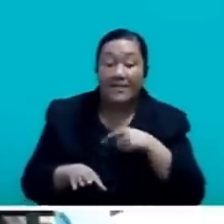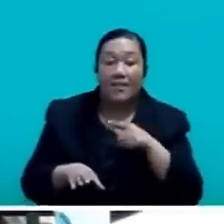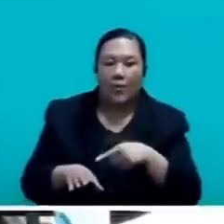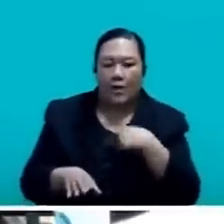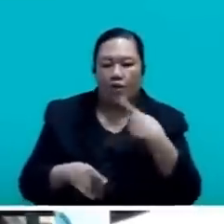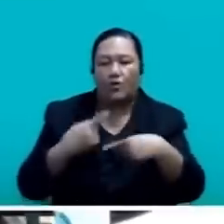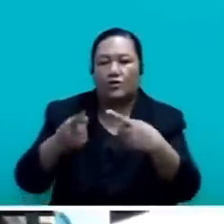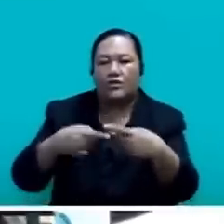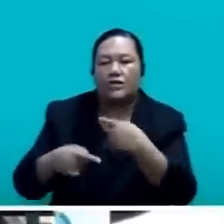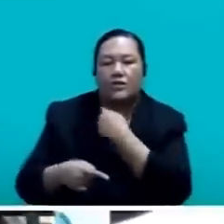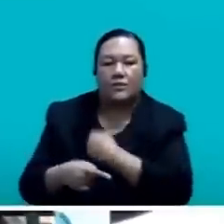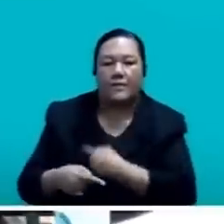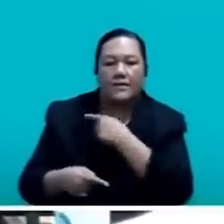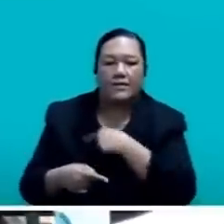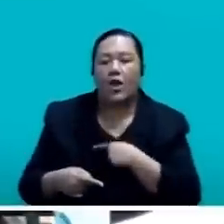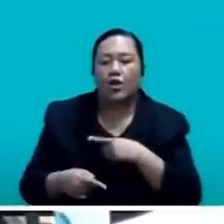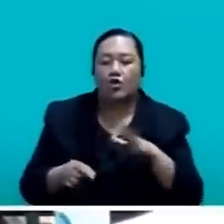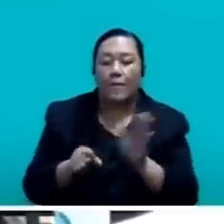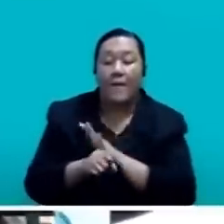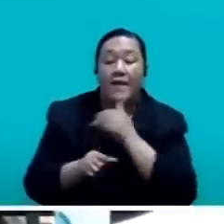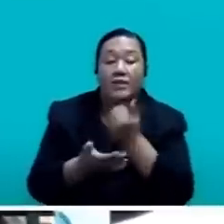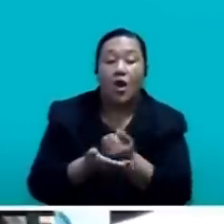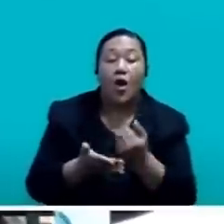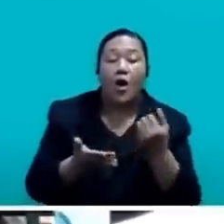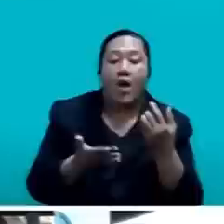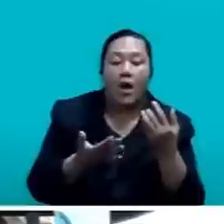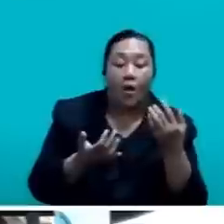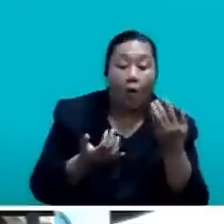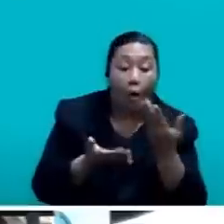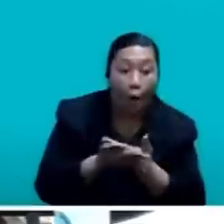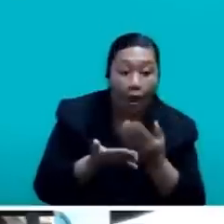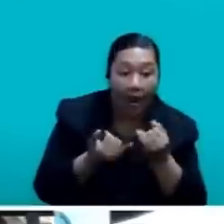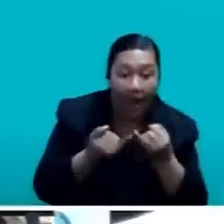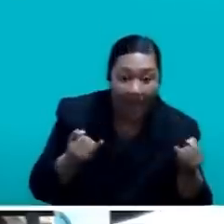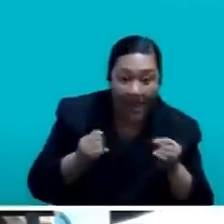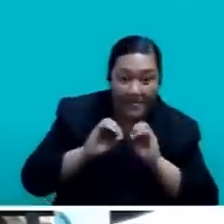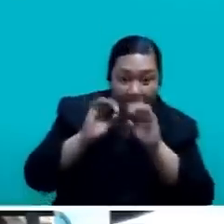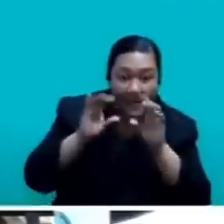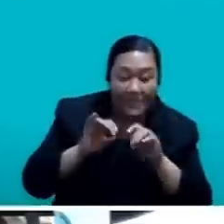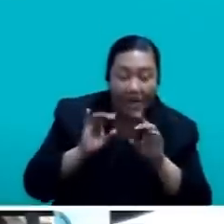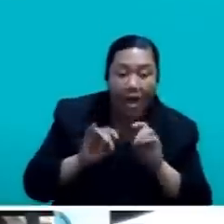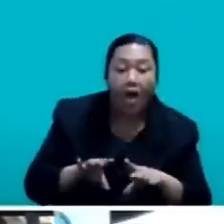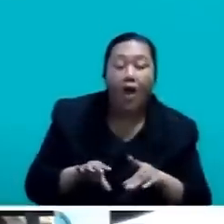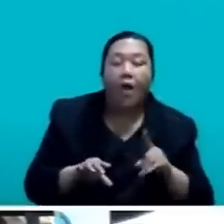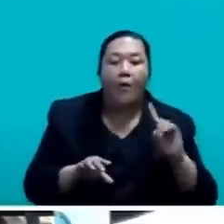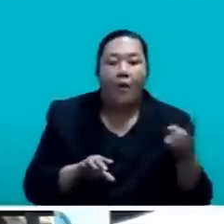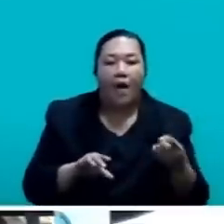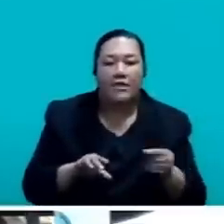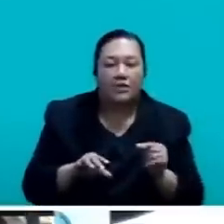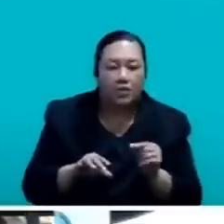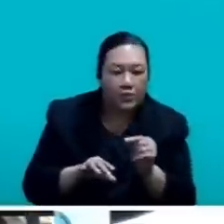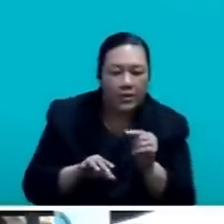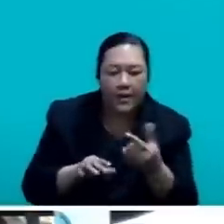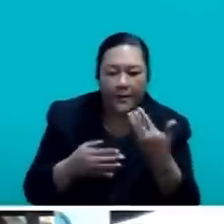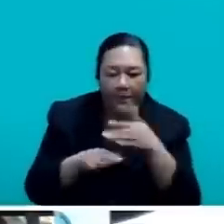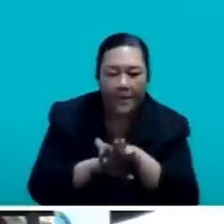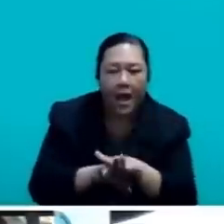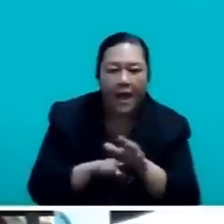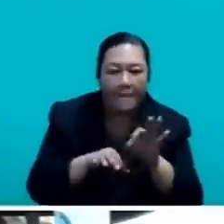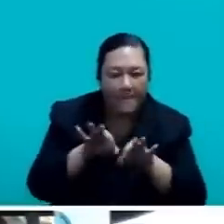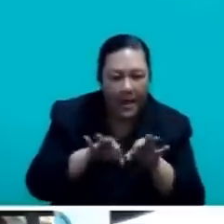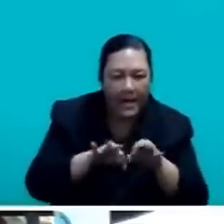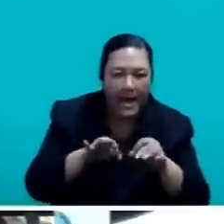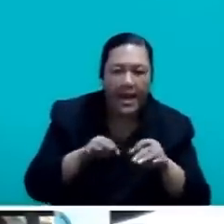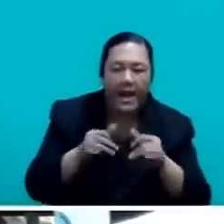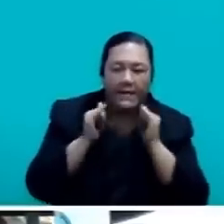towards the digitisation of lease records, the efficient streamlining process of survey plan, examination